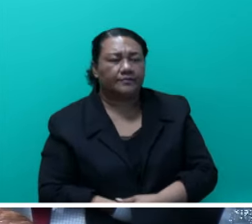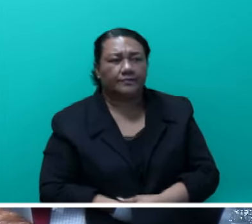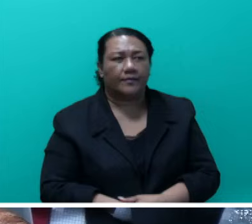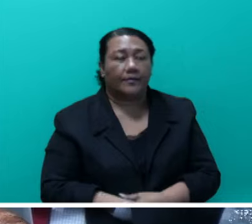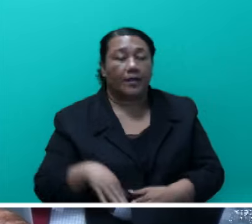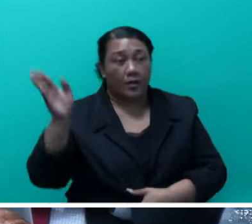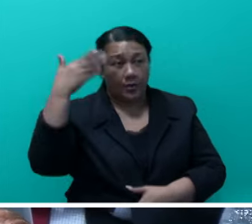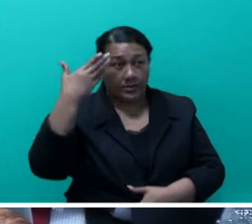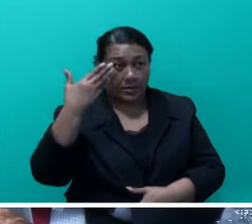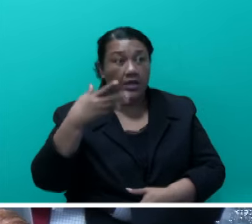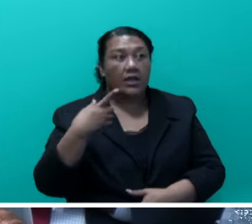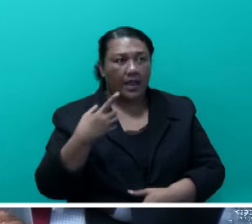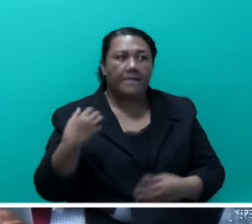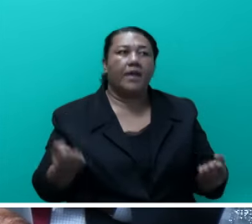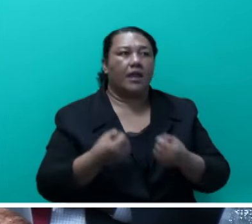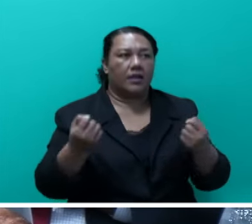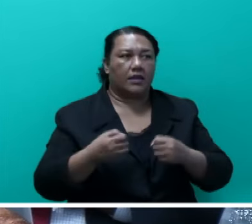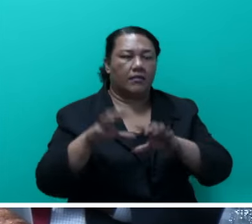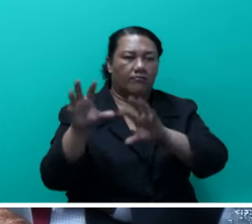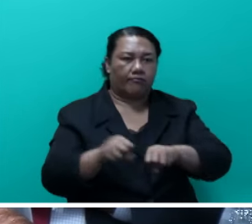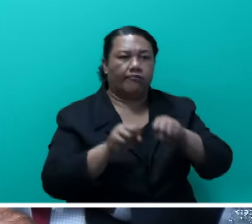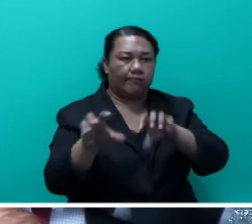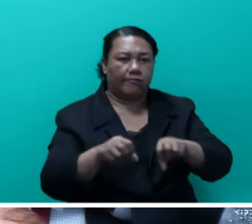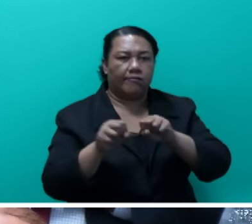been able to arrest more people.